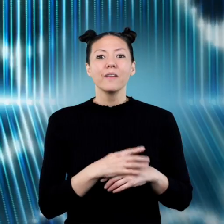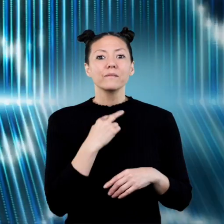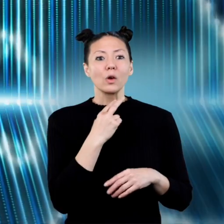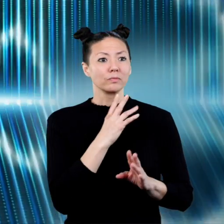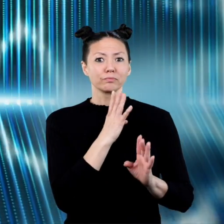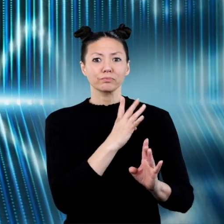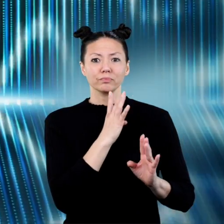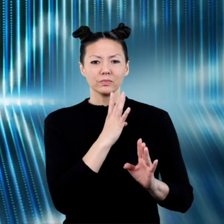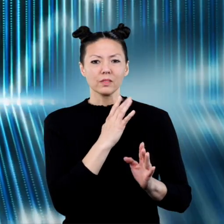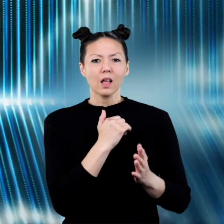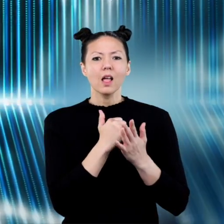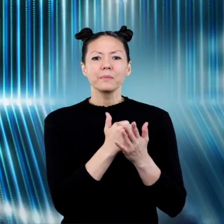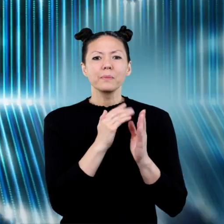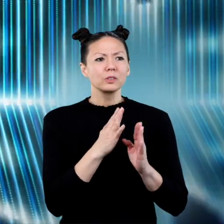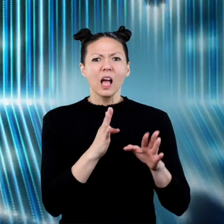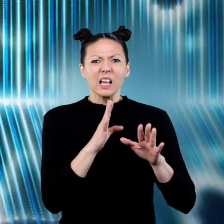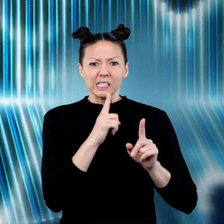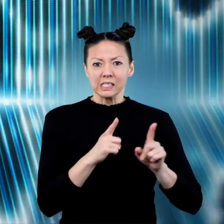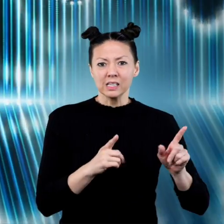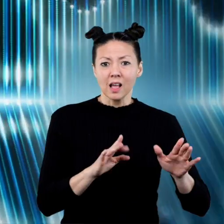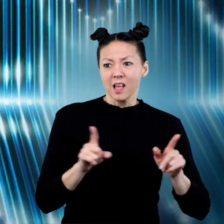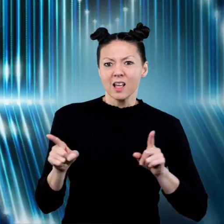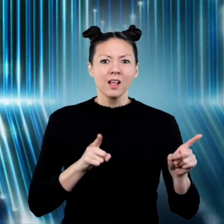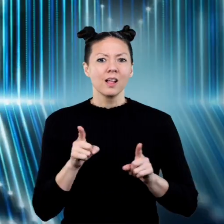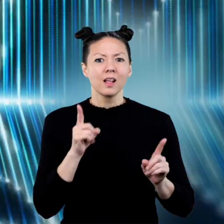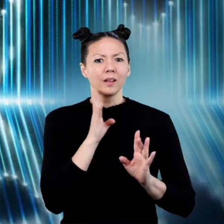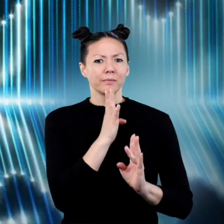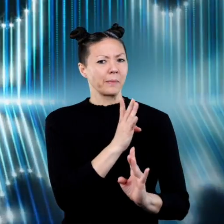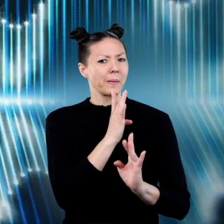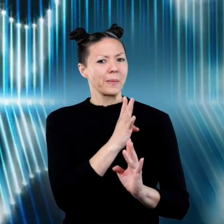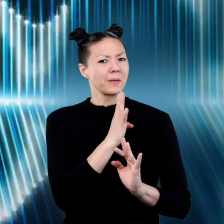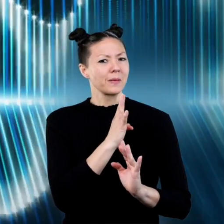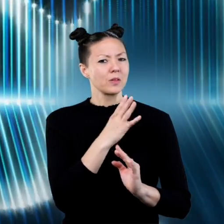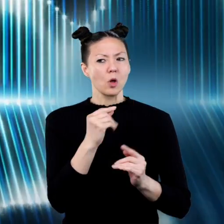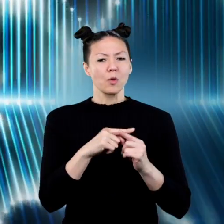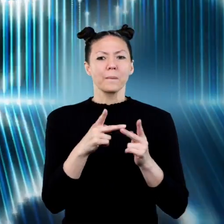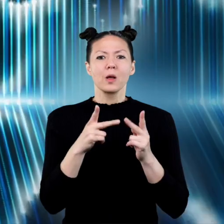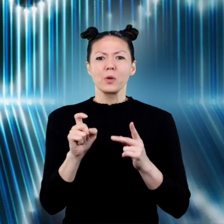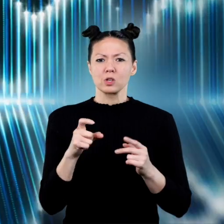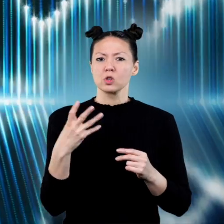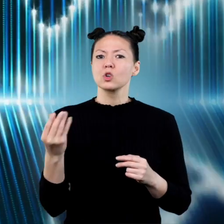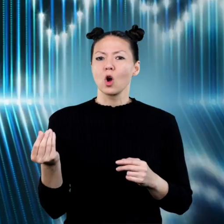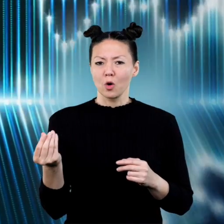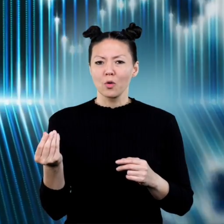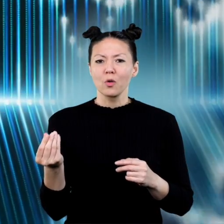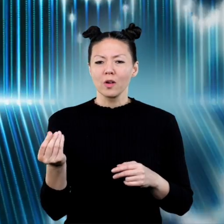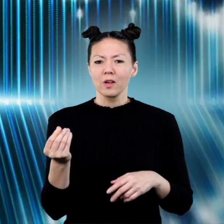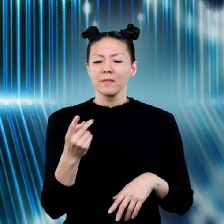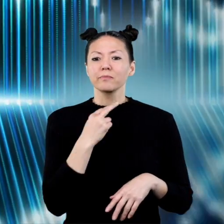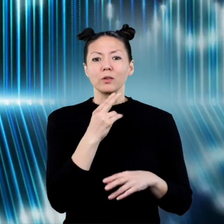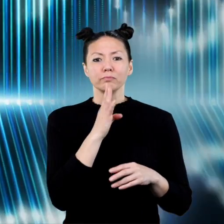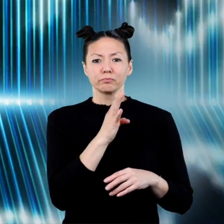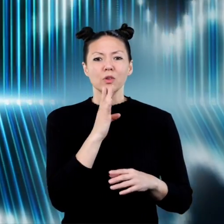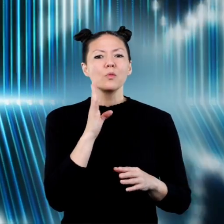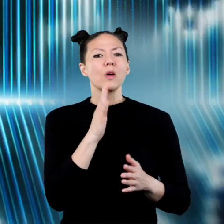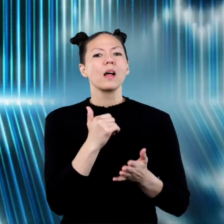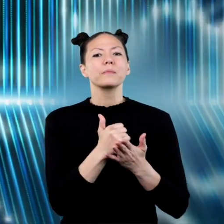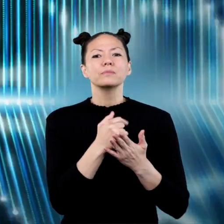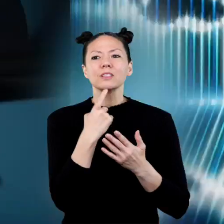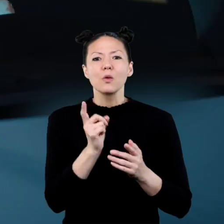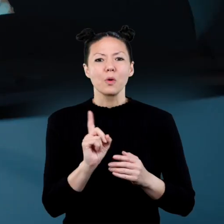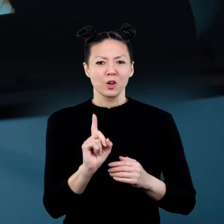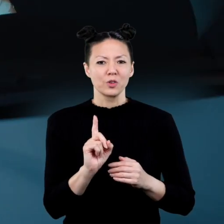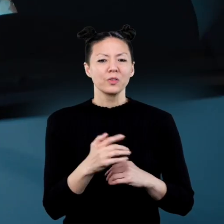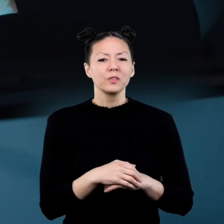A voice gives the person driving directions to the place they are going. The voice may say things like,